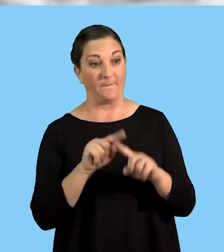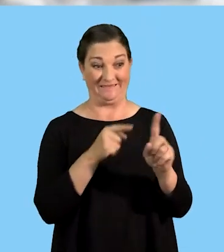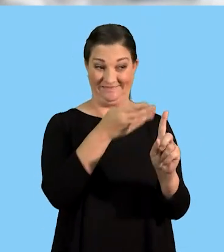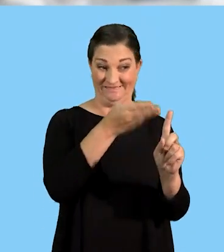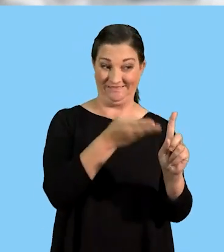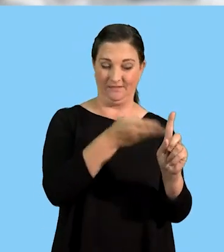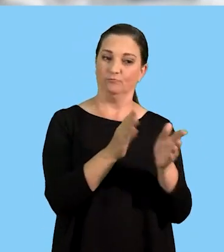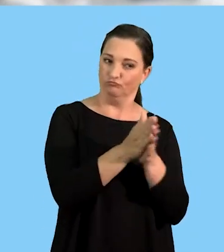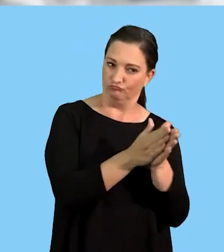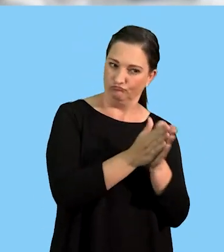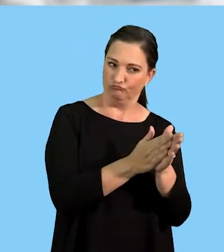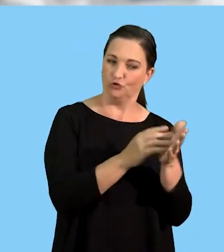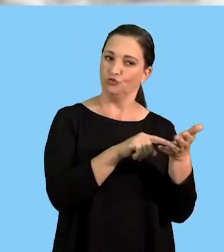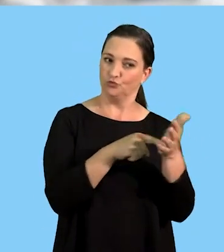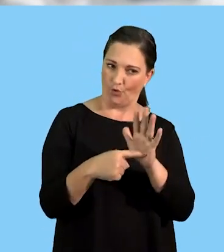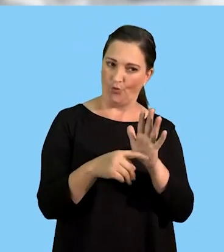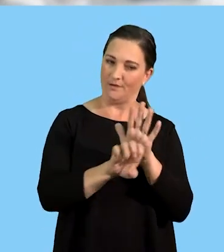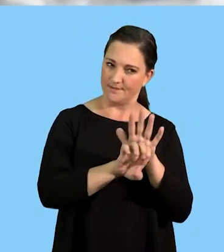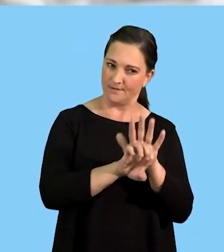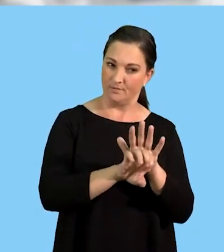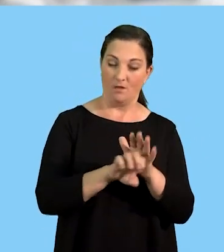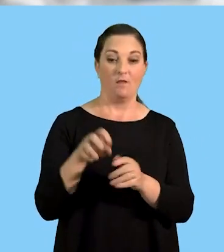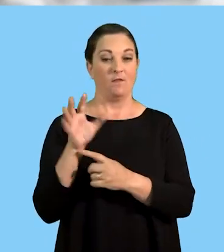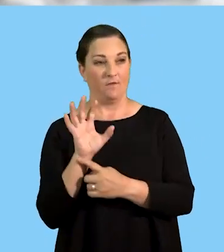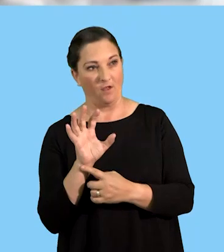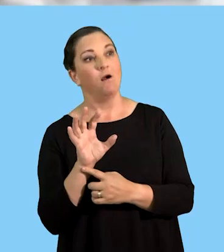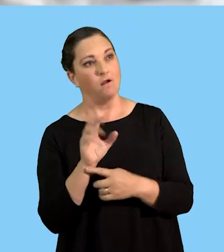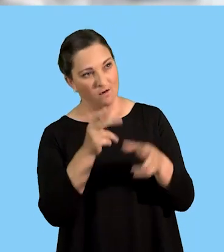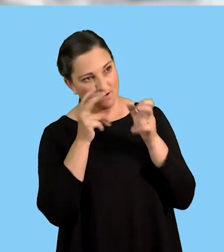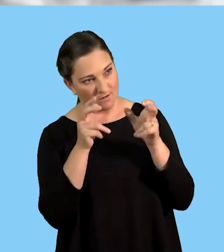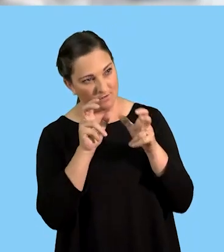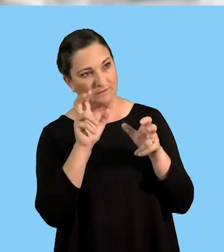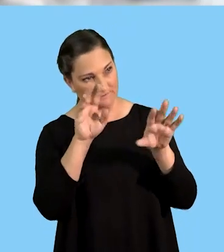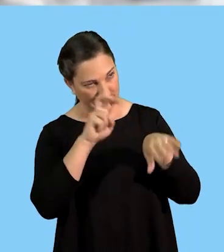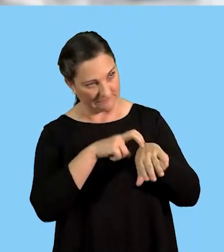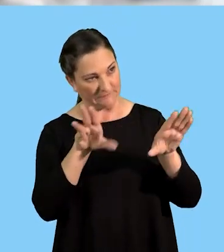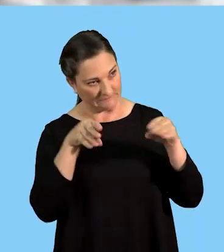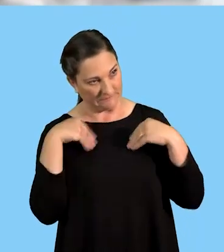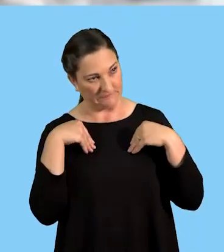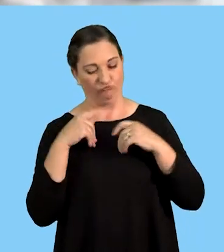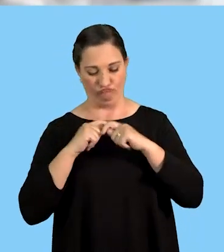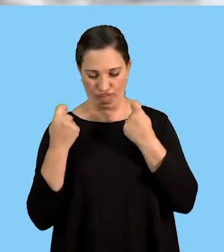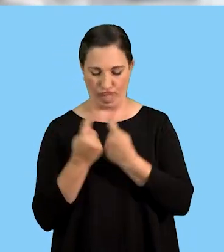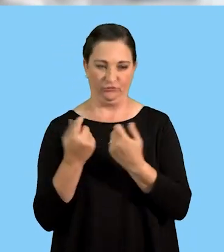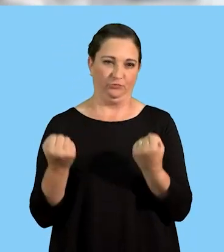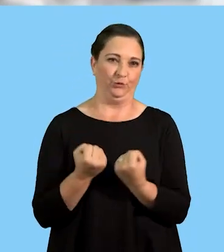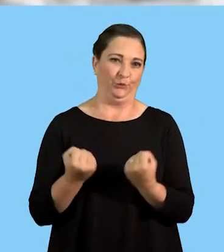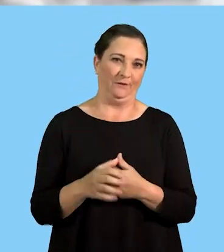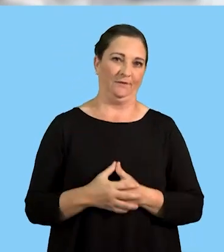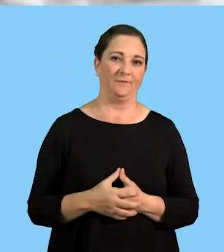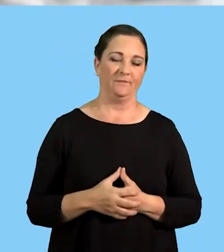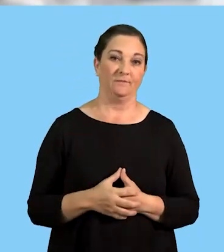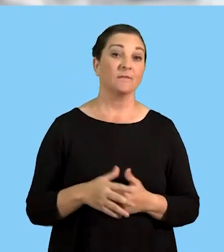motivate, they lead by example. Followers listen and they have to accept and work as a team.